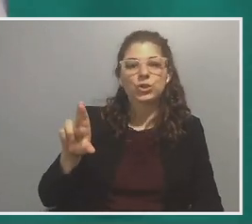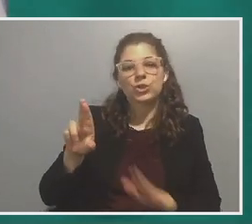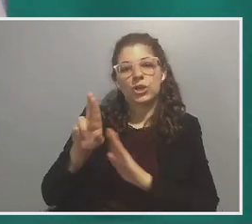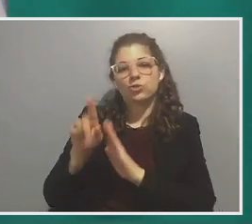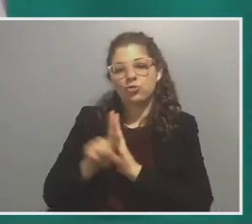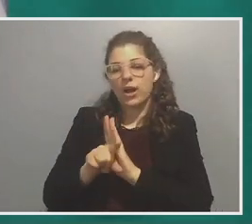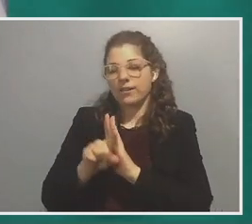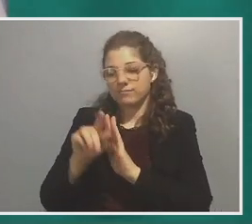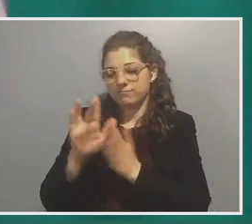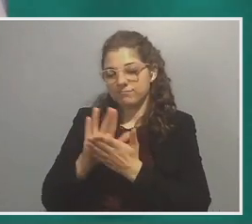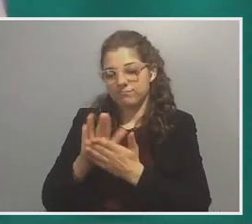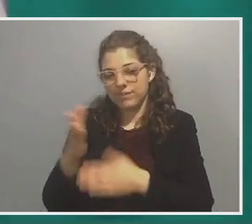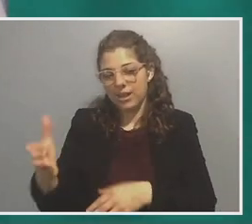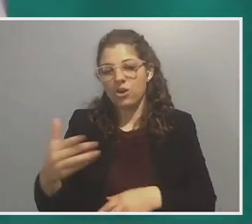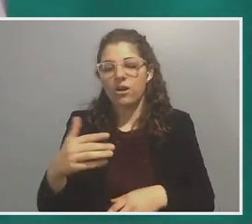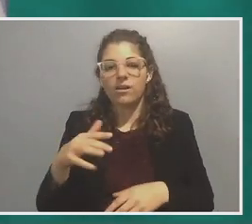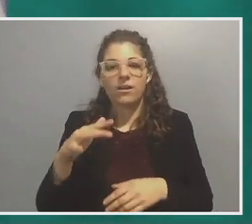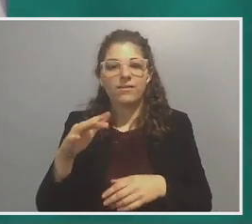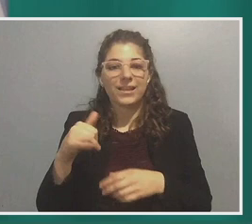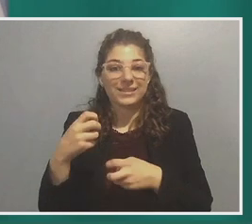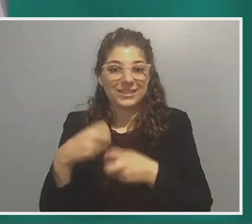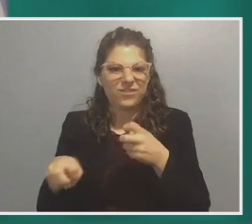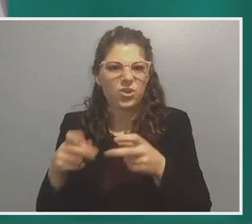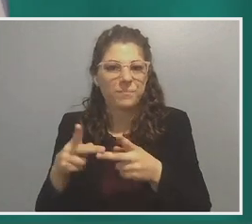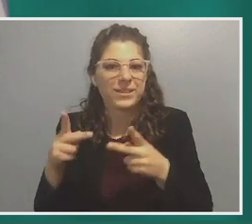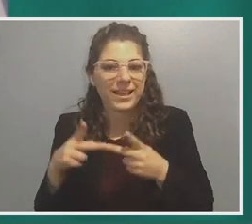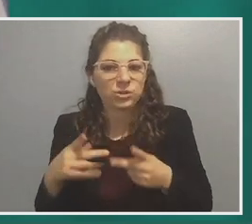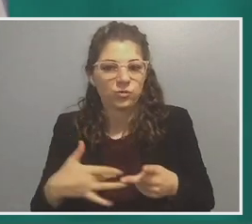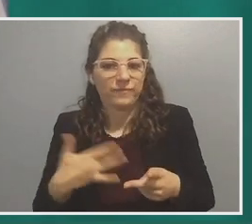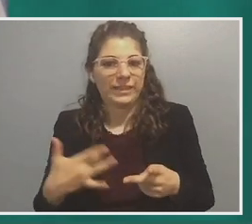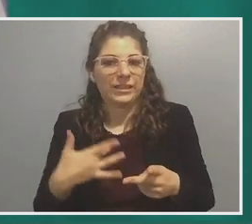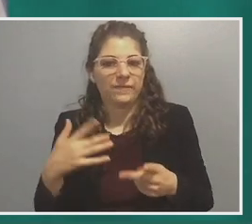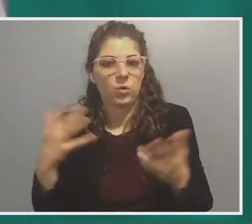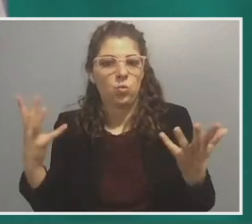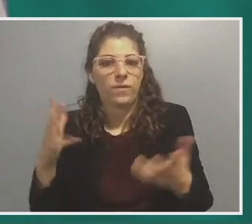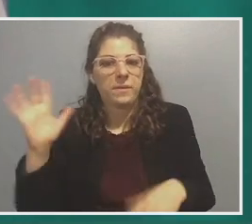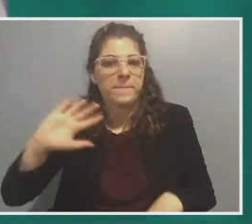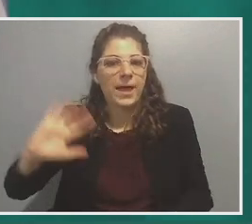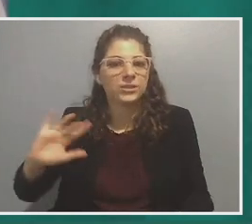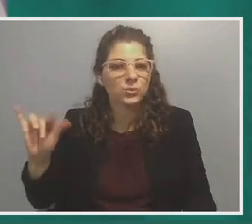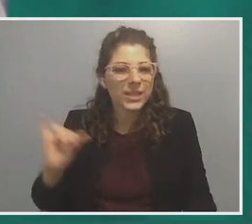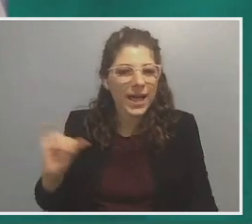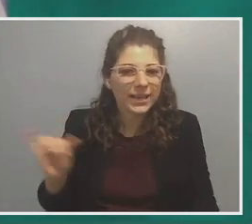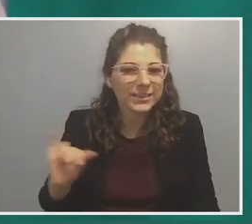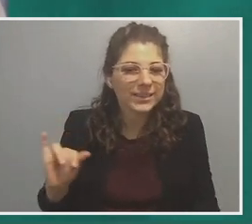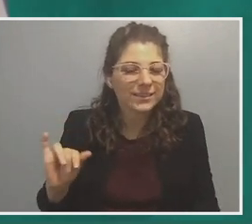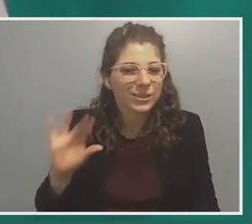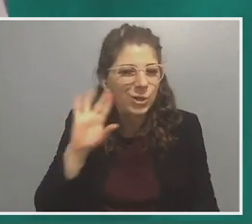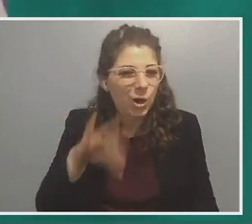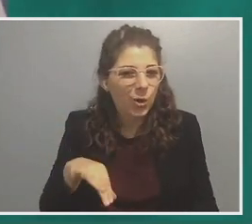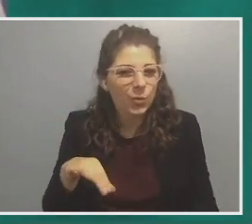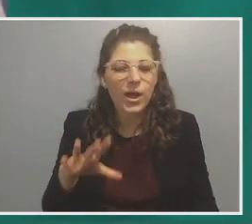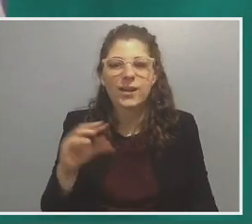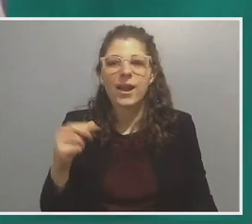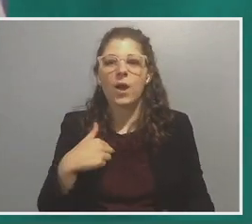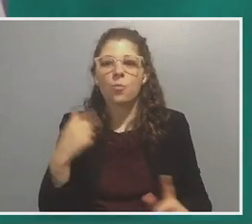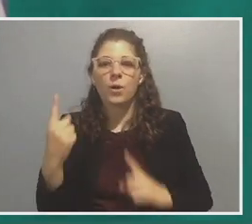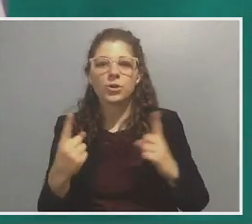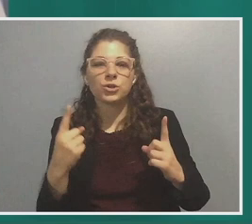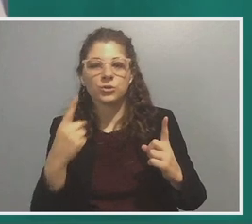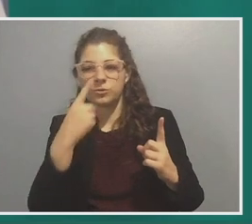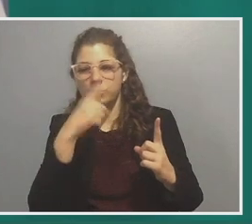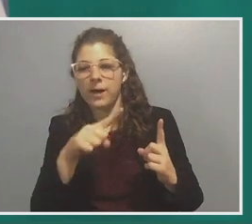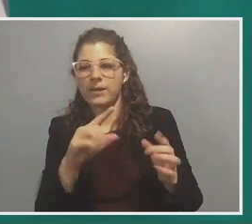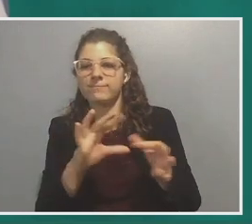that that's a very difficult place to get a feel for what the past was like, you know, and I wondered if you could say anything